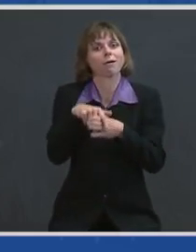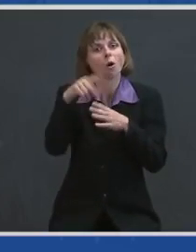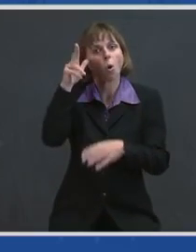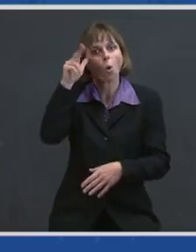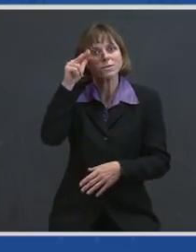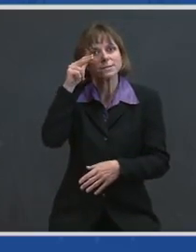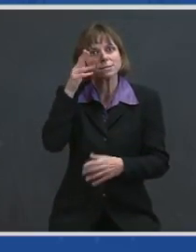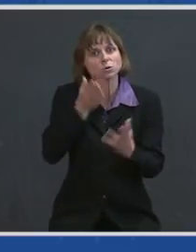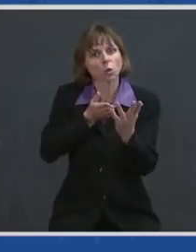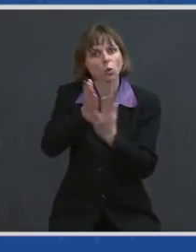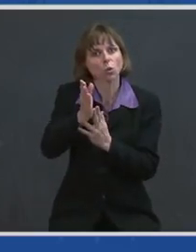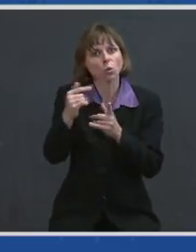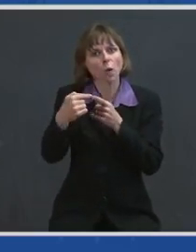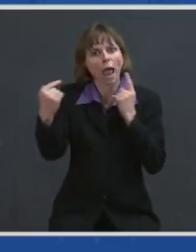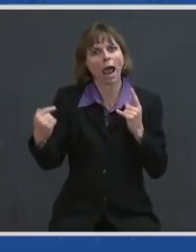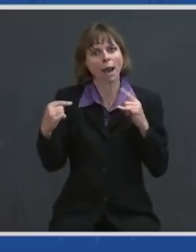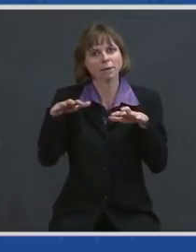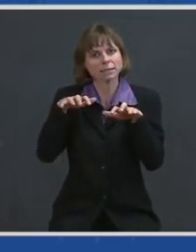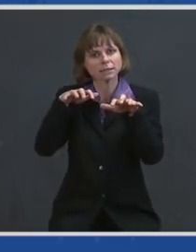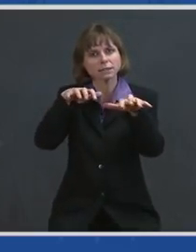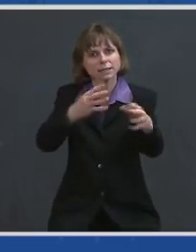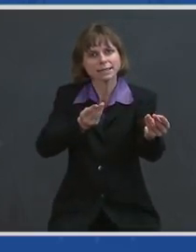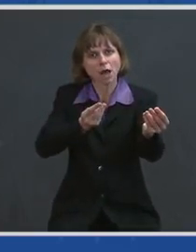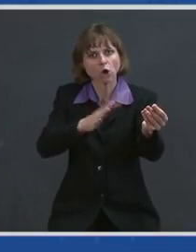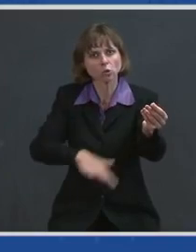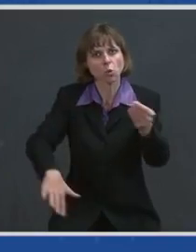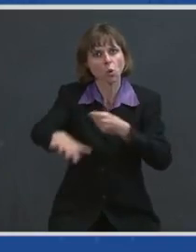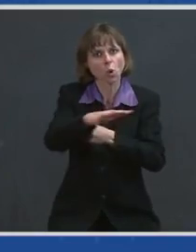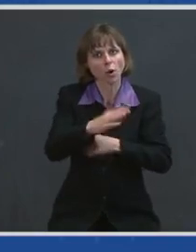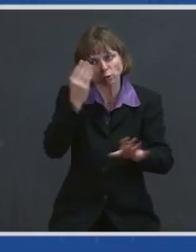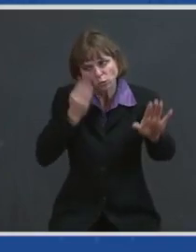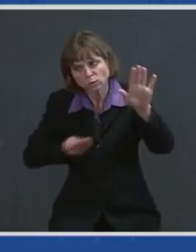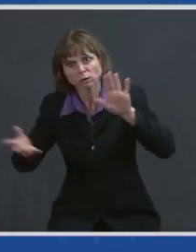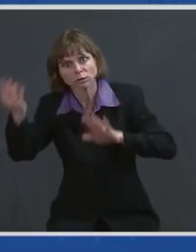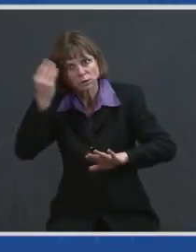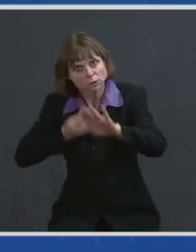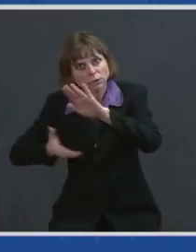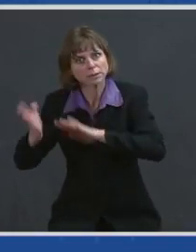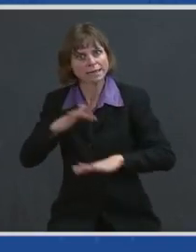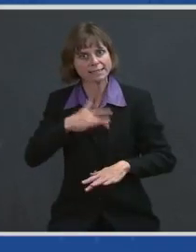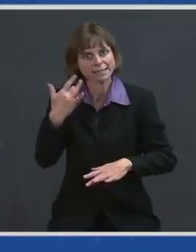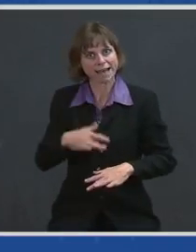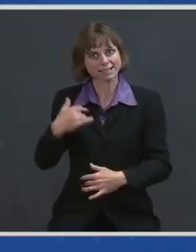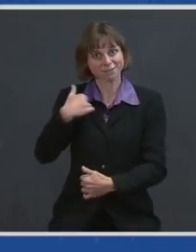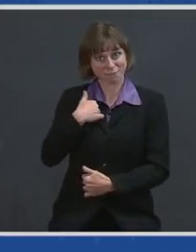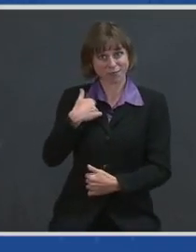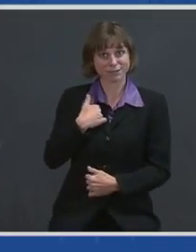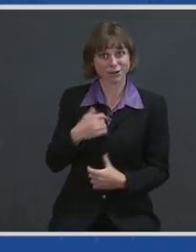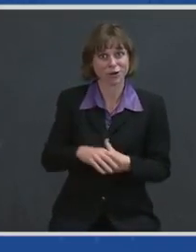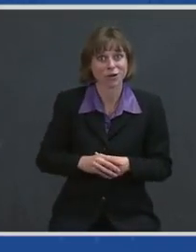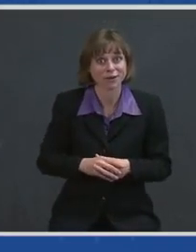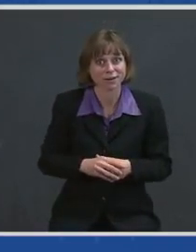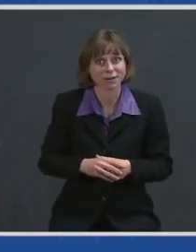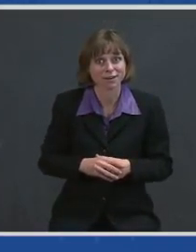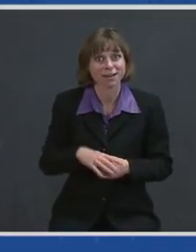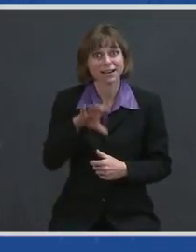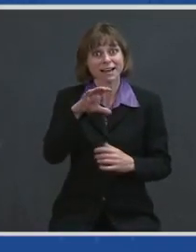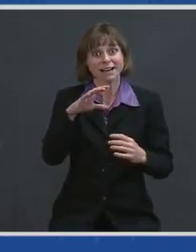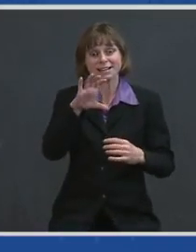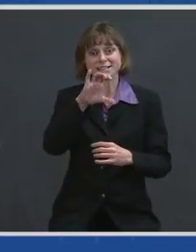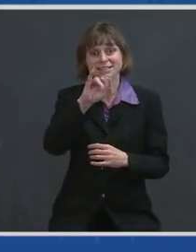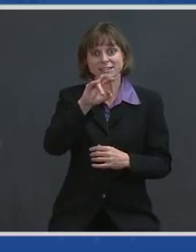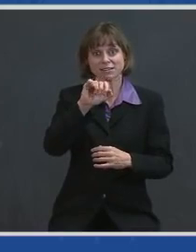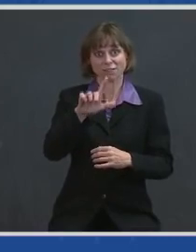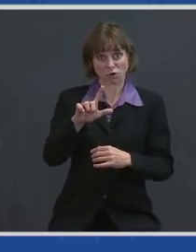to transport sensitive military information. During the Civil War, women disguised themselves